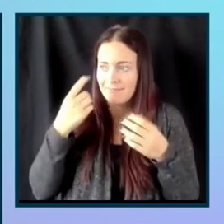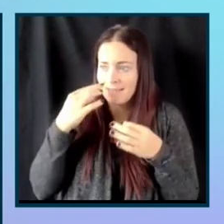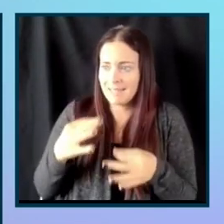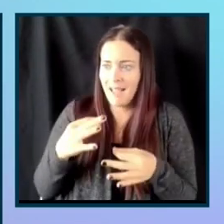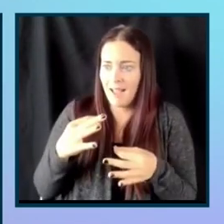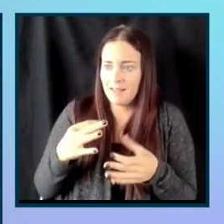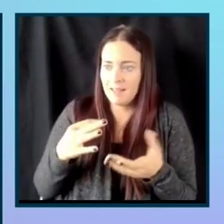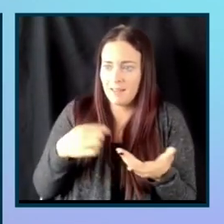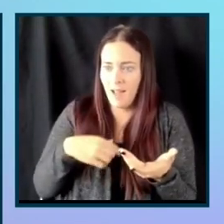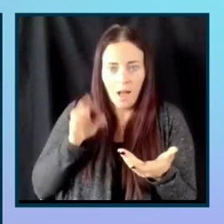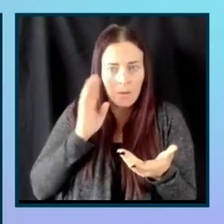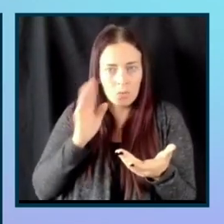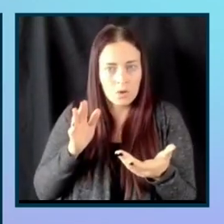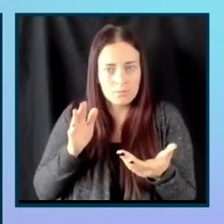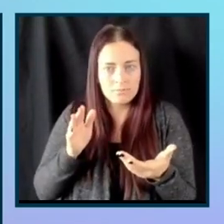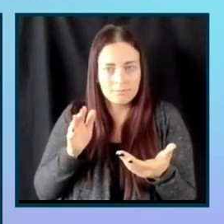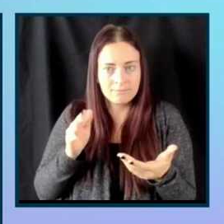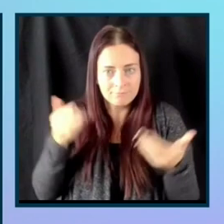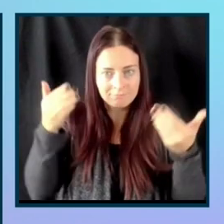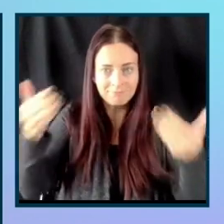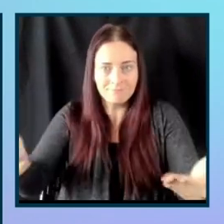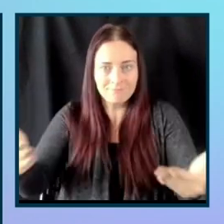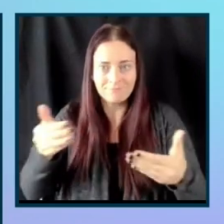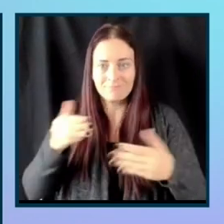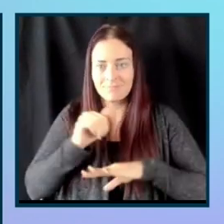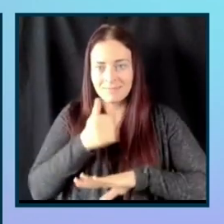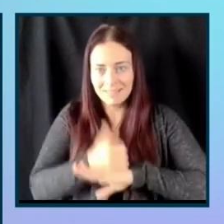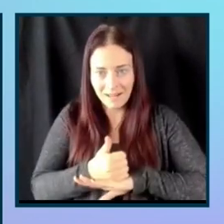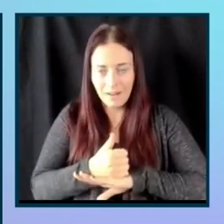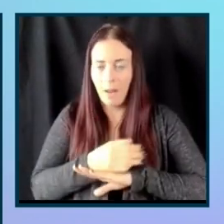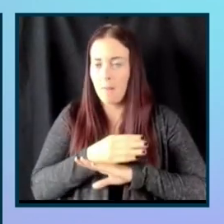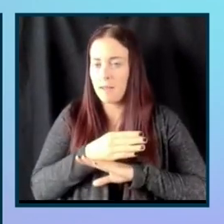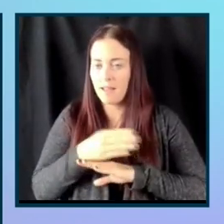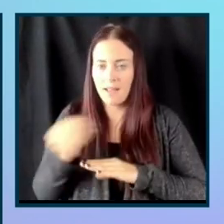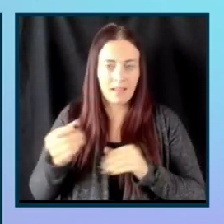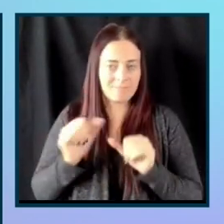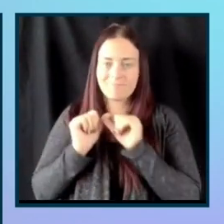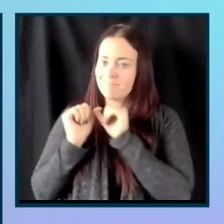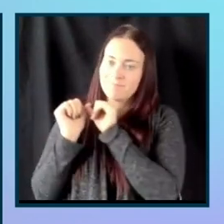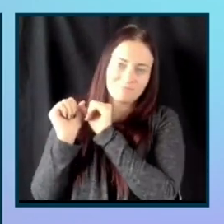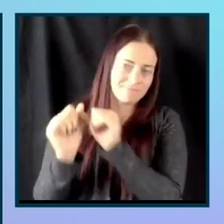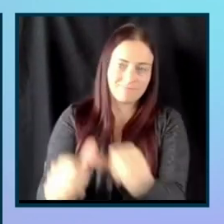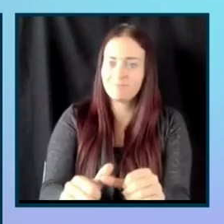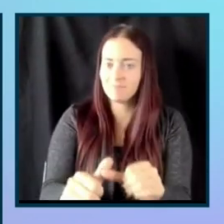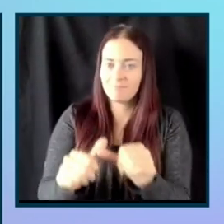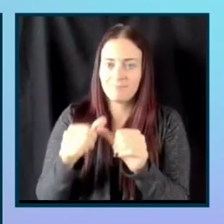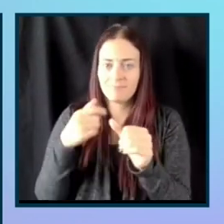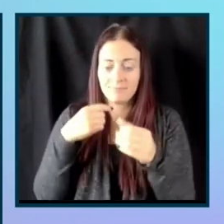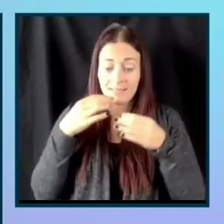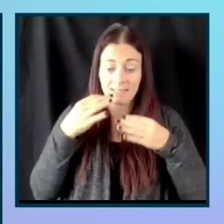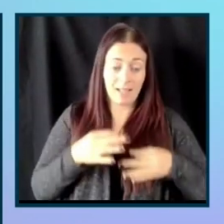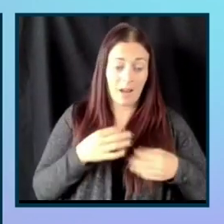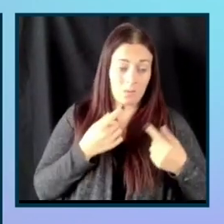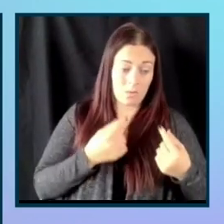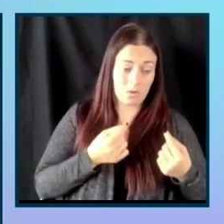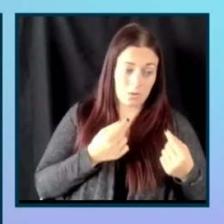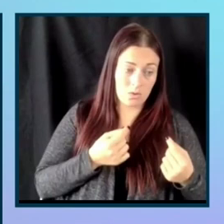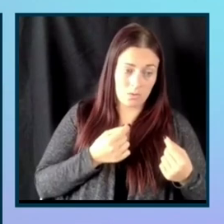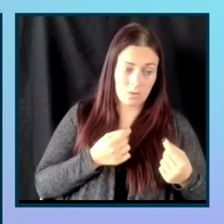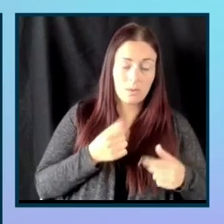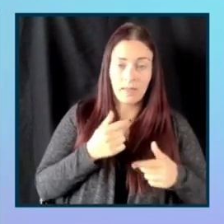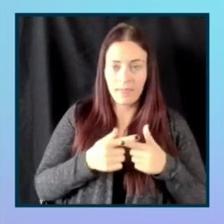it. And, and that's all that, you know, I made the decision and I just moved on and I figured out how I was going to do it.